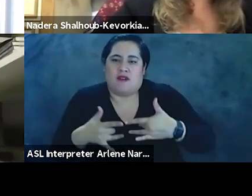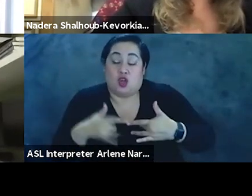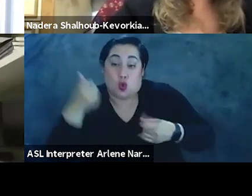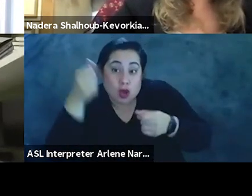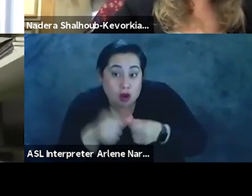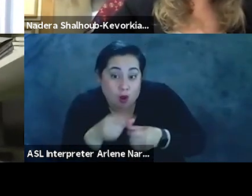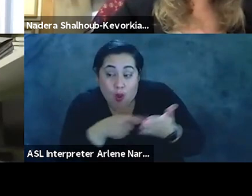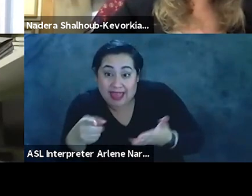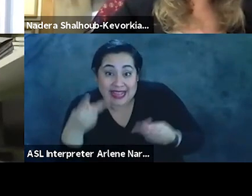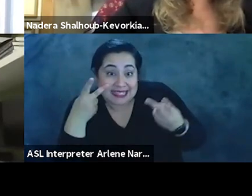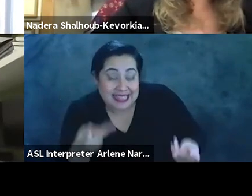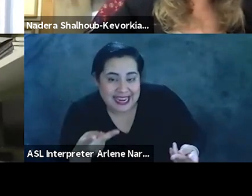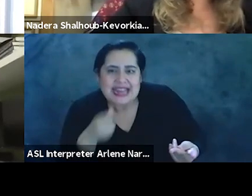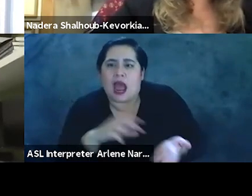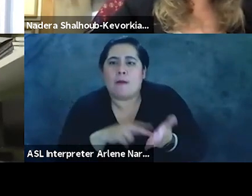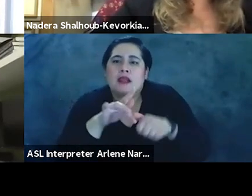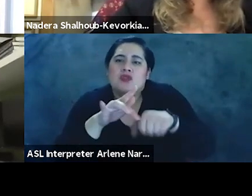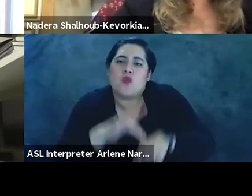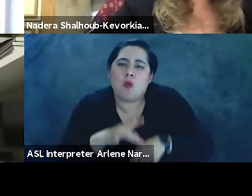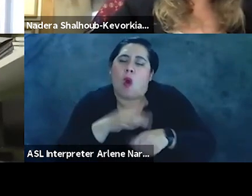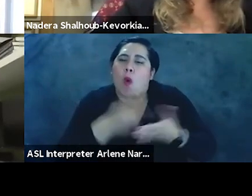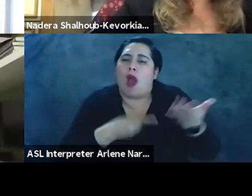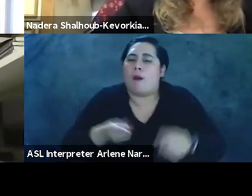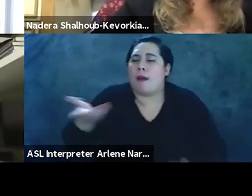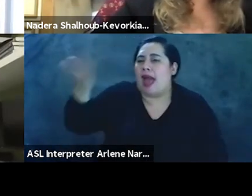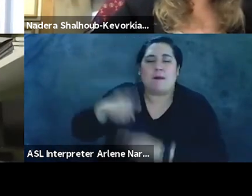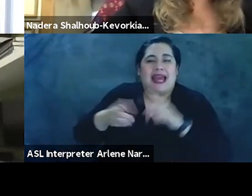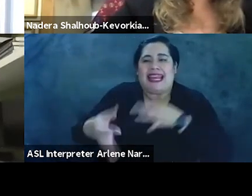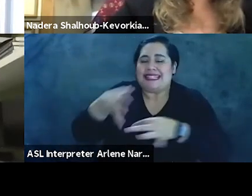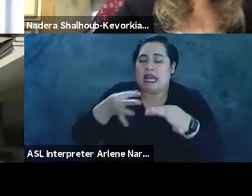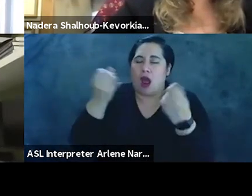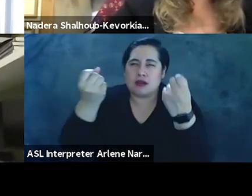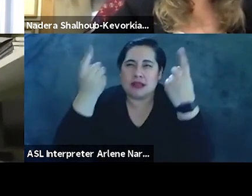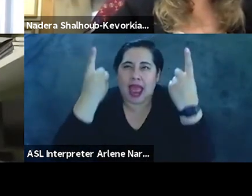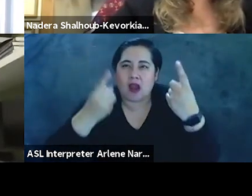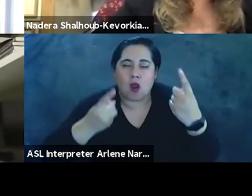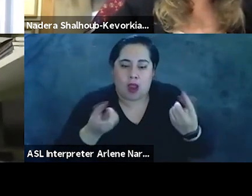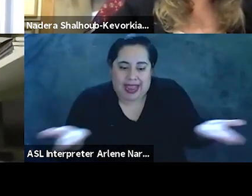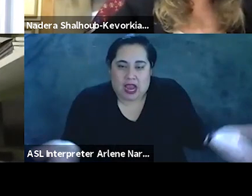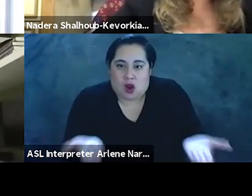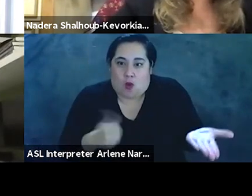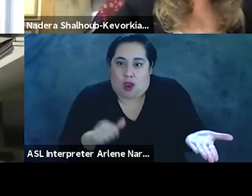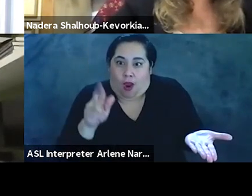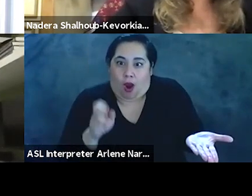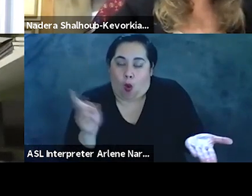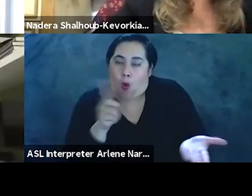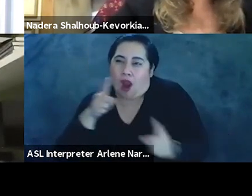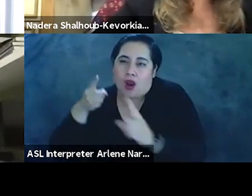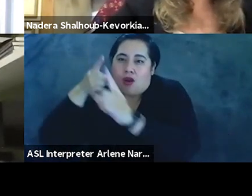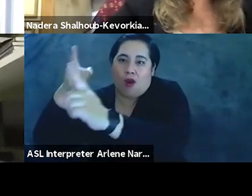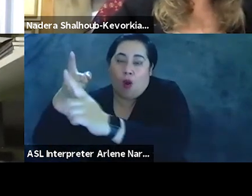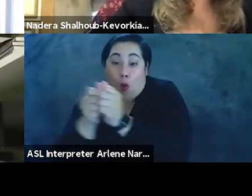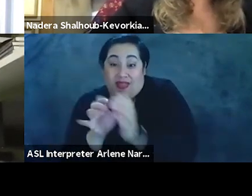Yasin is not just to dwell on past disasters, but to understand who we are and where we are going. Without it, we are simply